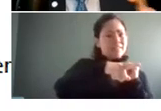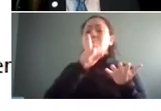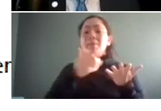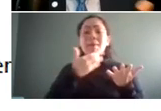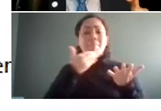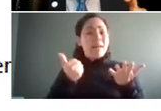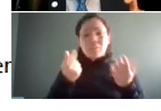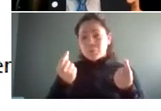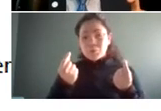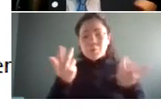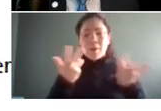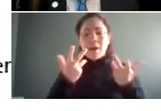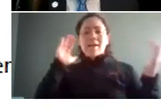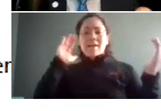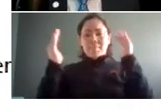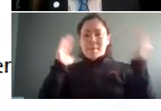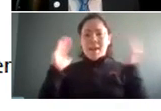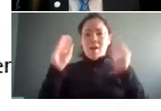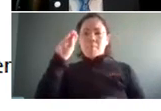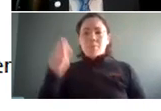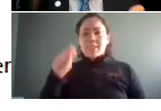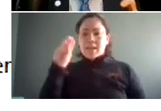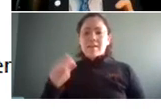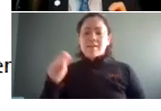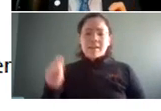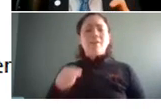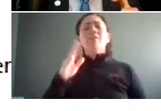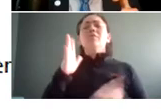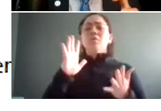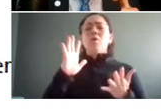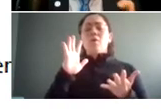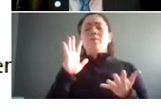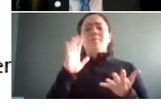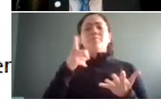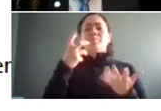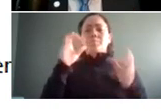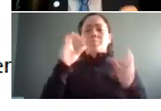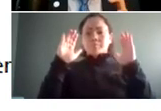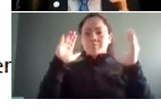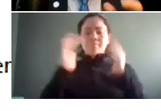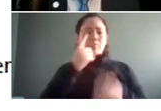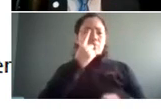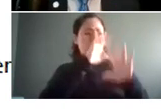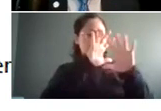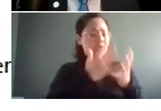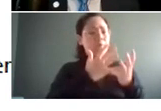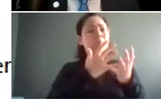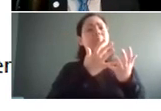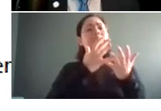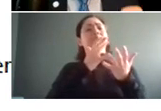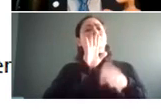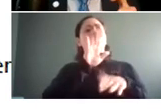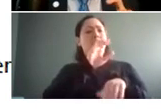to compare uh the percentages of your employees so you'd want to you'd want to compare one group the makeup of your workforce